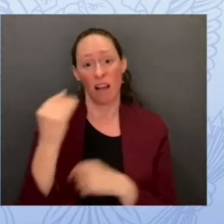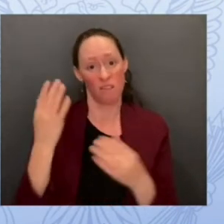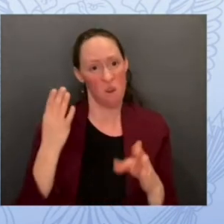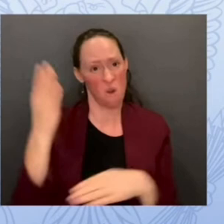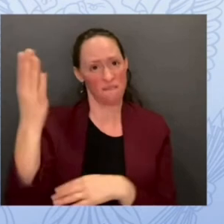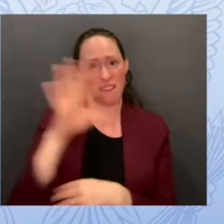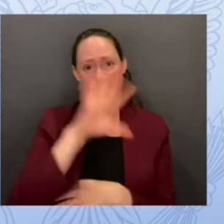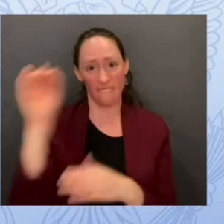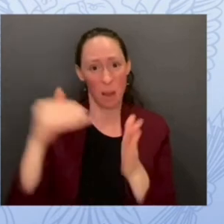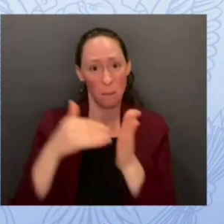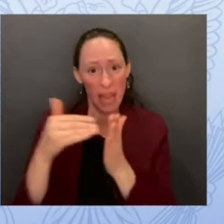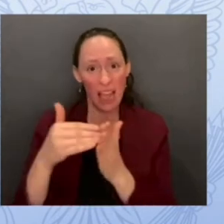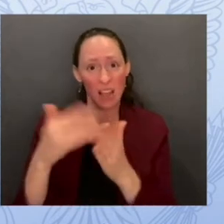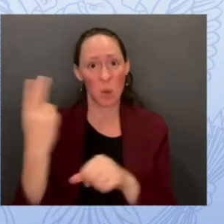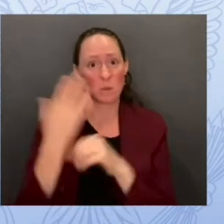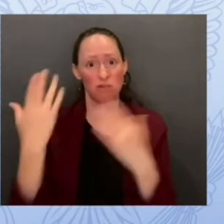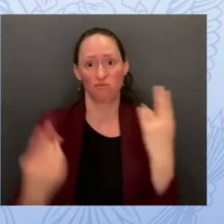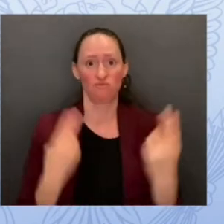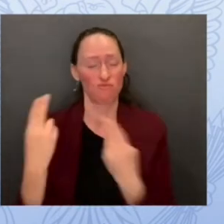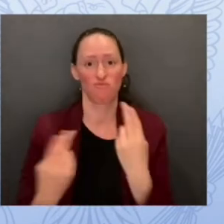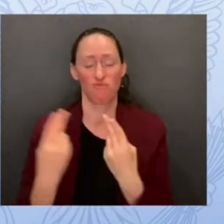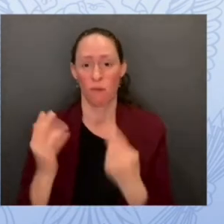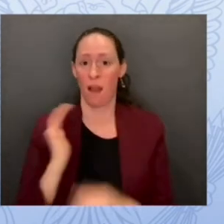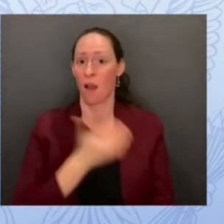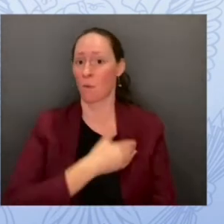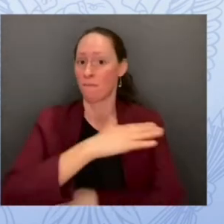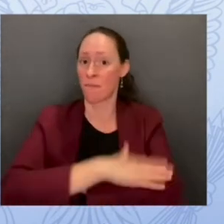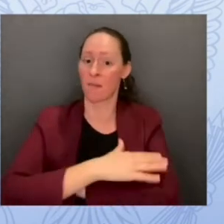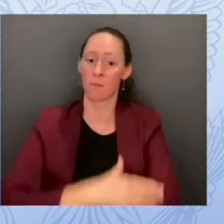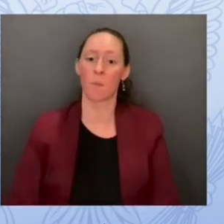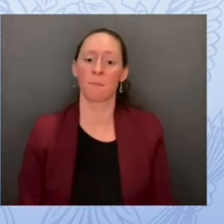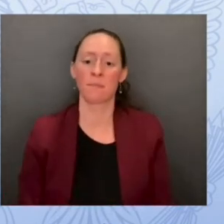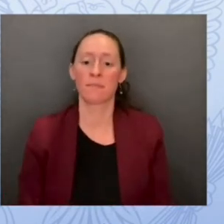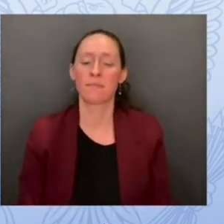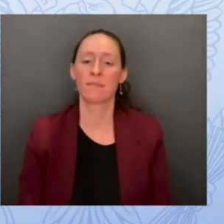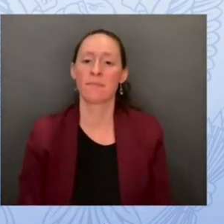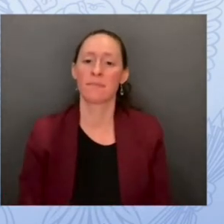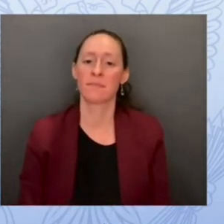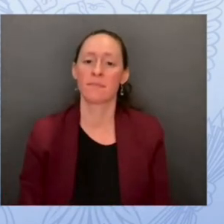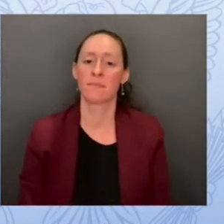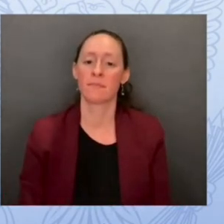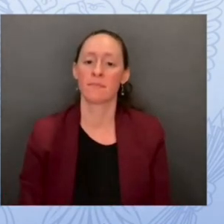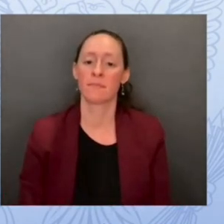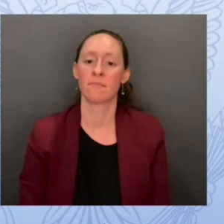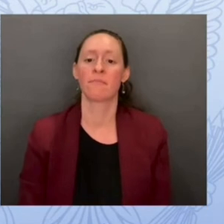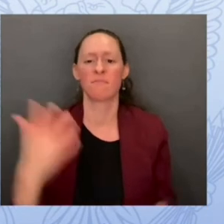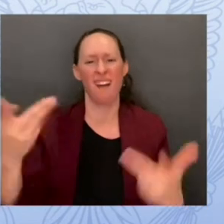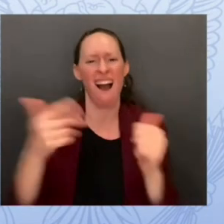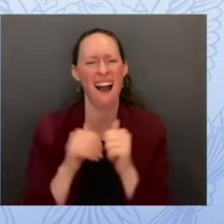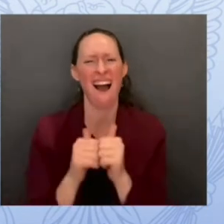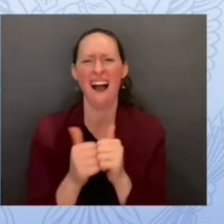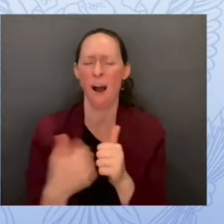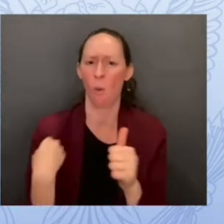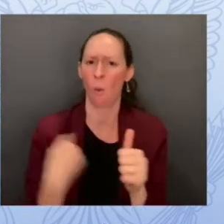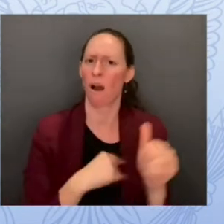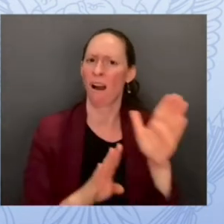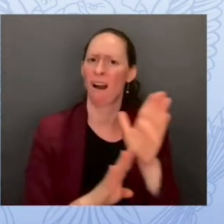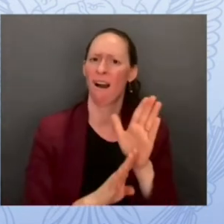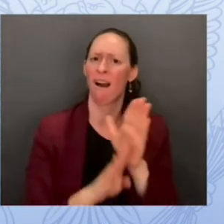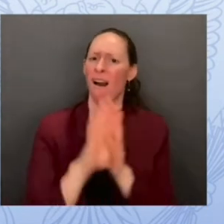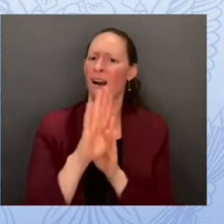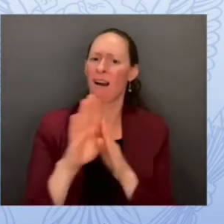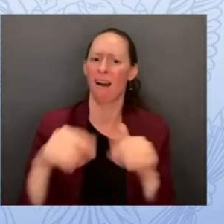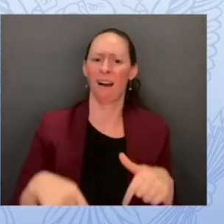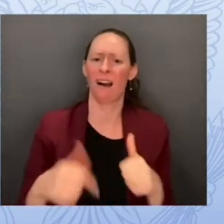now core tenants of how we design these products are user privacy a topic that's come up today